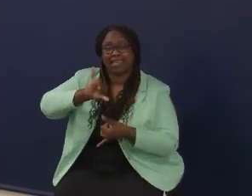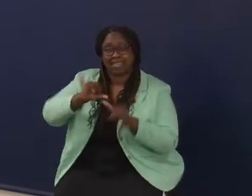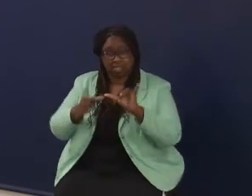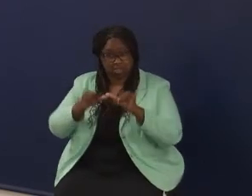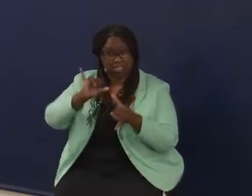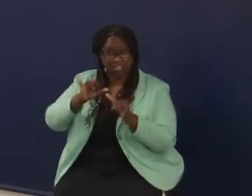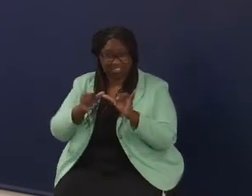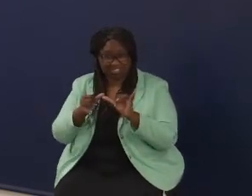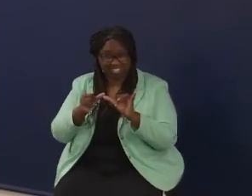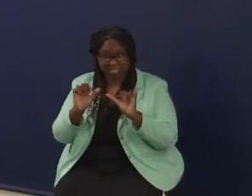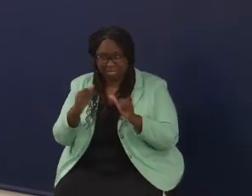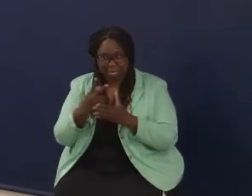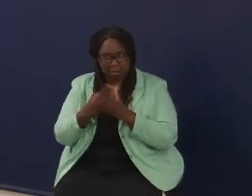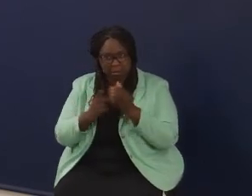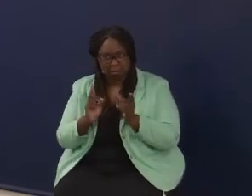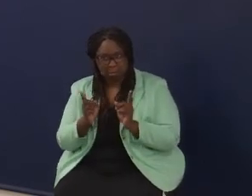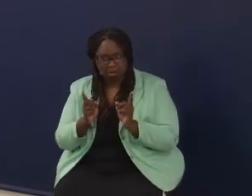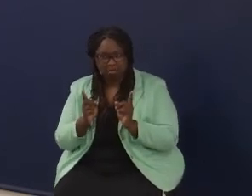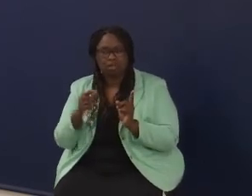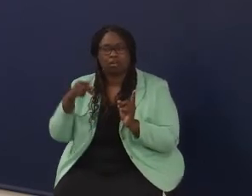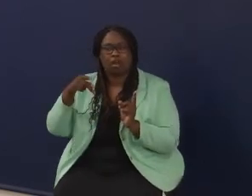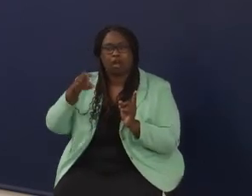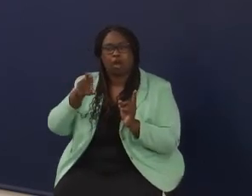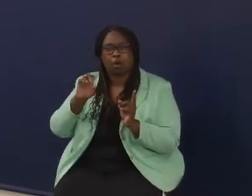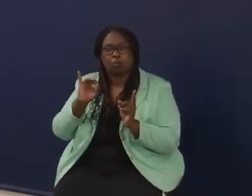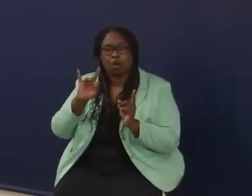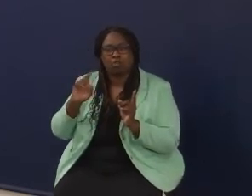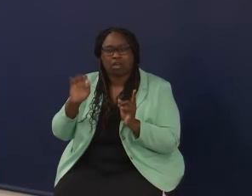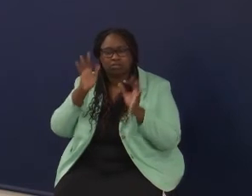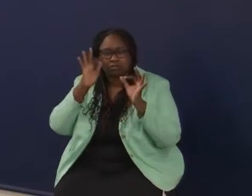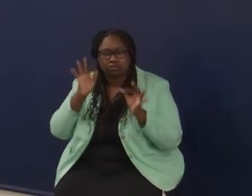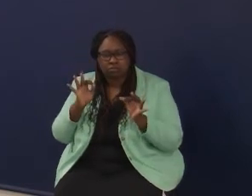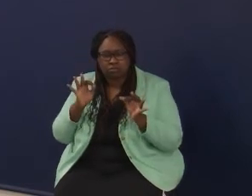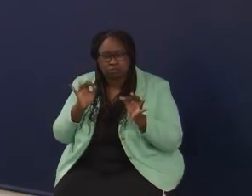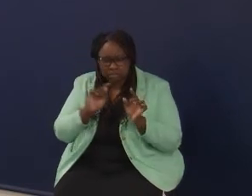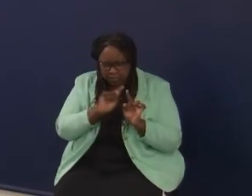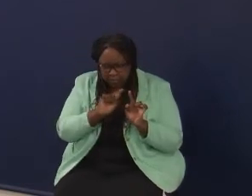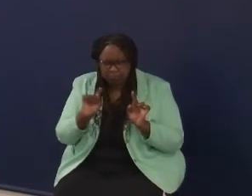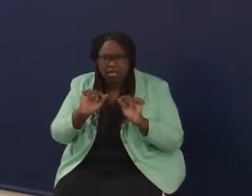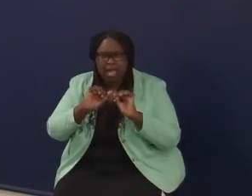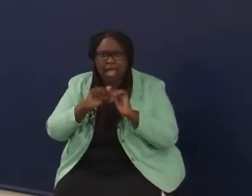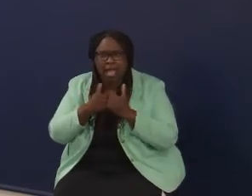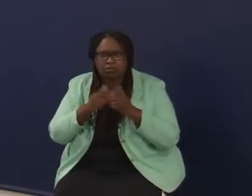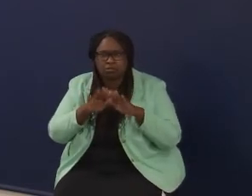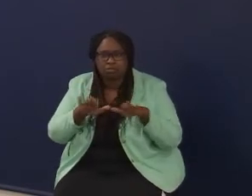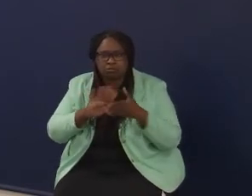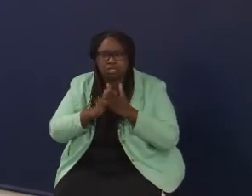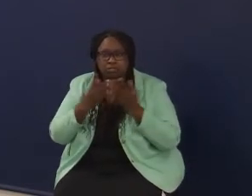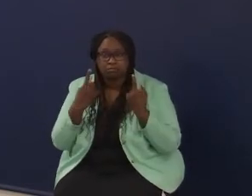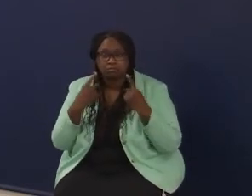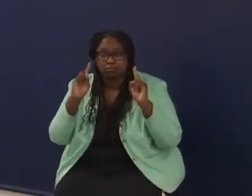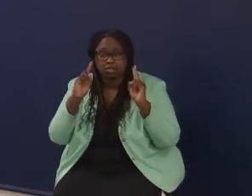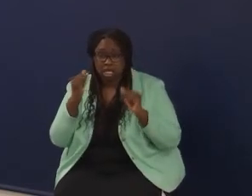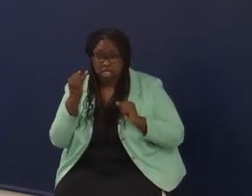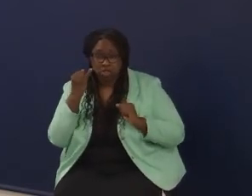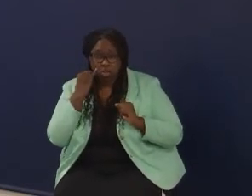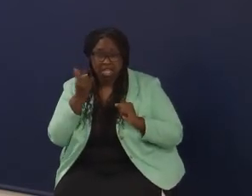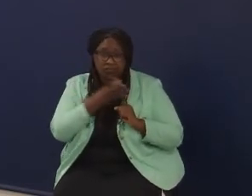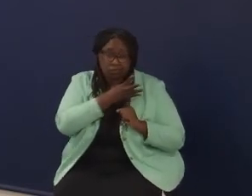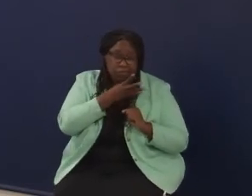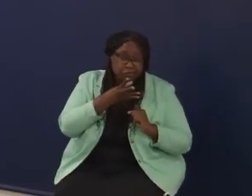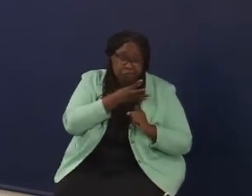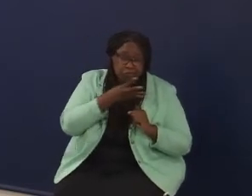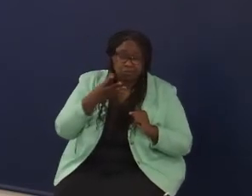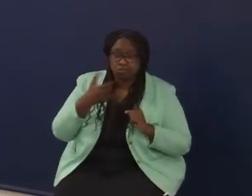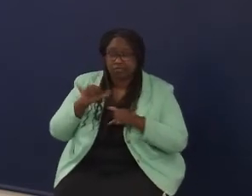And it's those learner profile skills that are going to make any child successful, whether he chooses that pathway or this pathway.